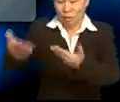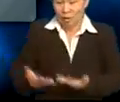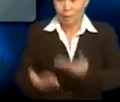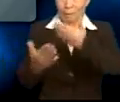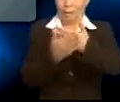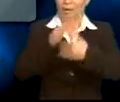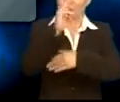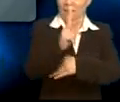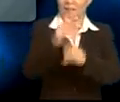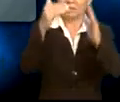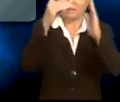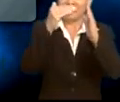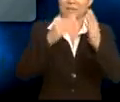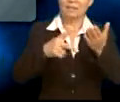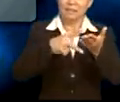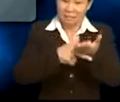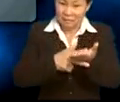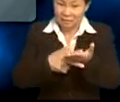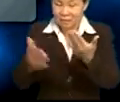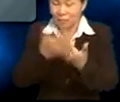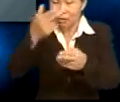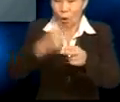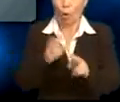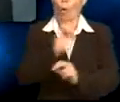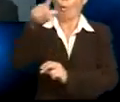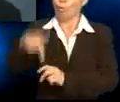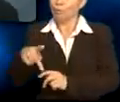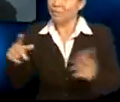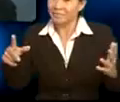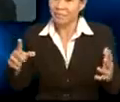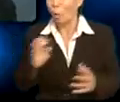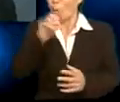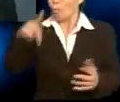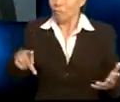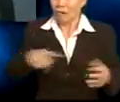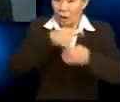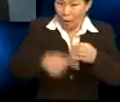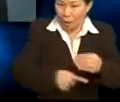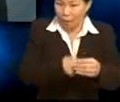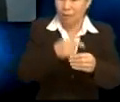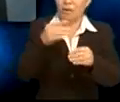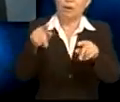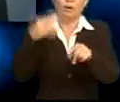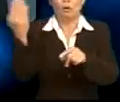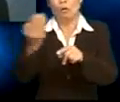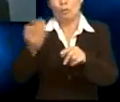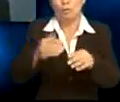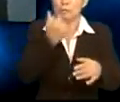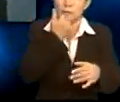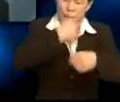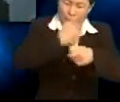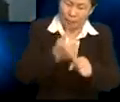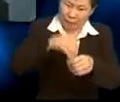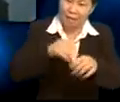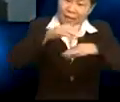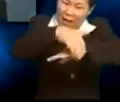Welcome back to our third segment, which is simply called Oops. Oops is about the common mistakes we make